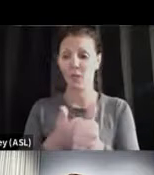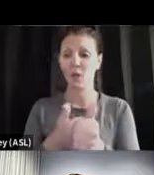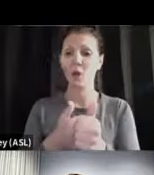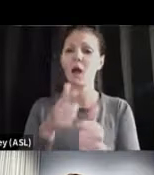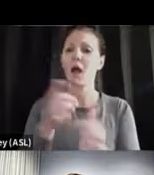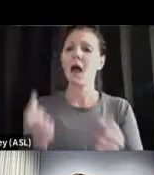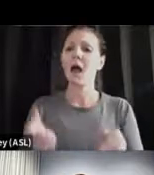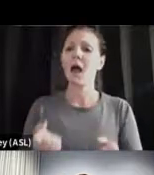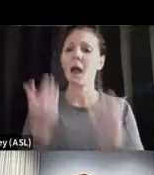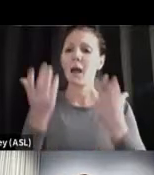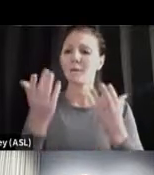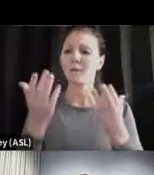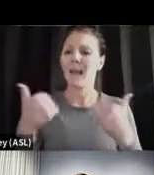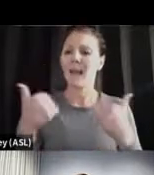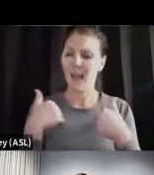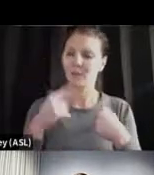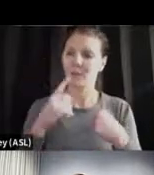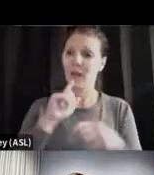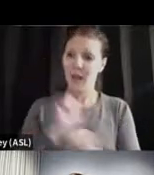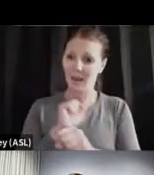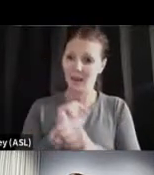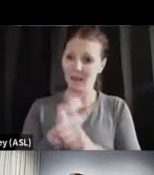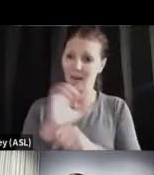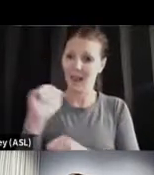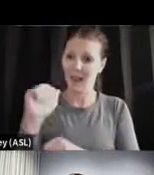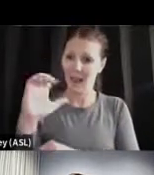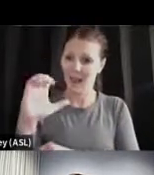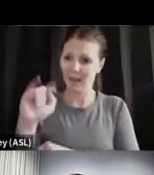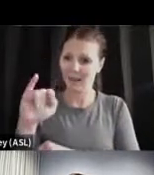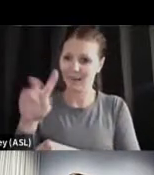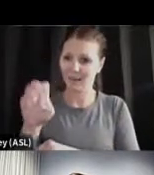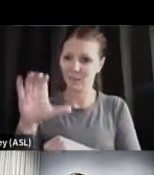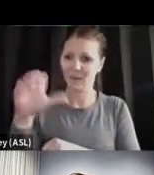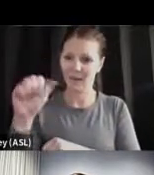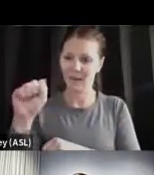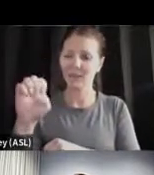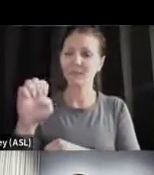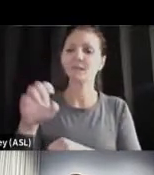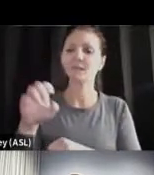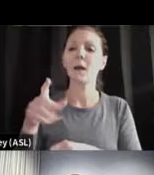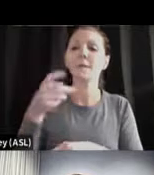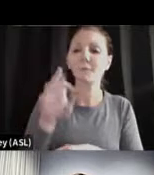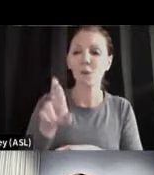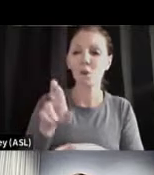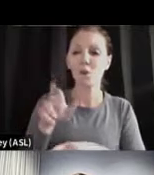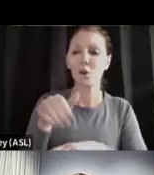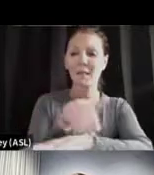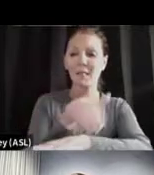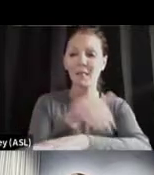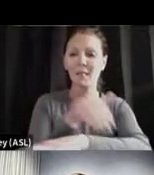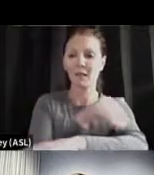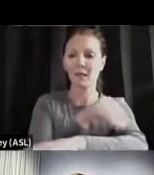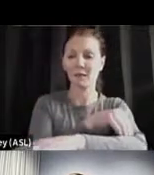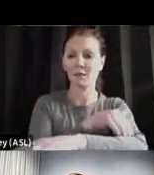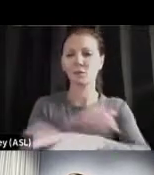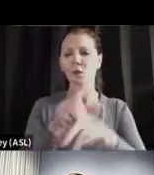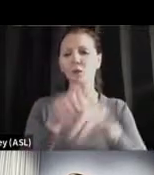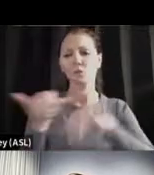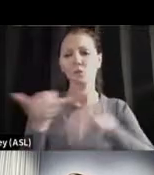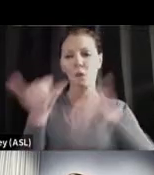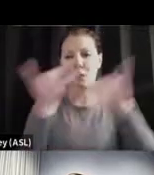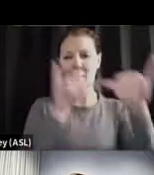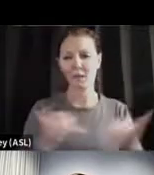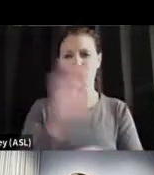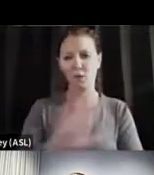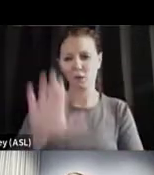active cases today per million. So it's per million people. So it's normalized across the United States of